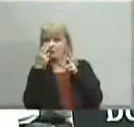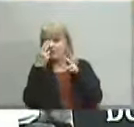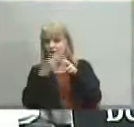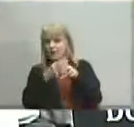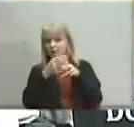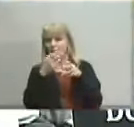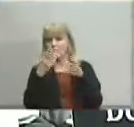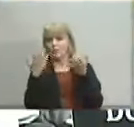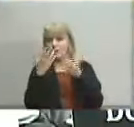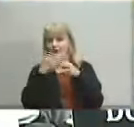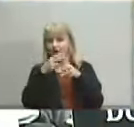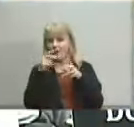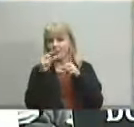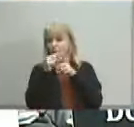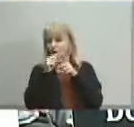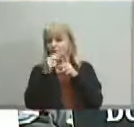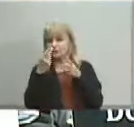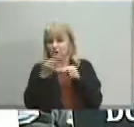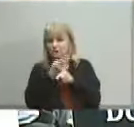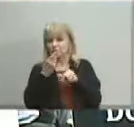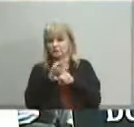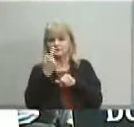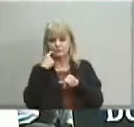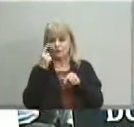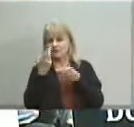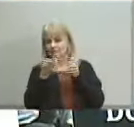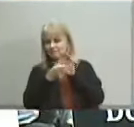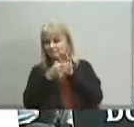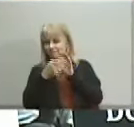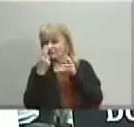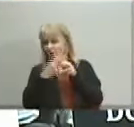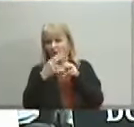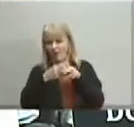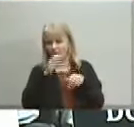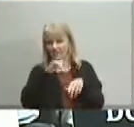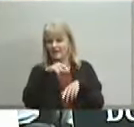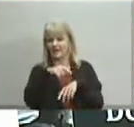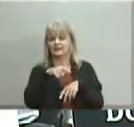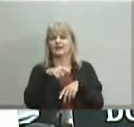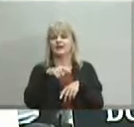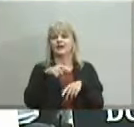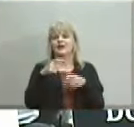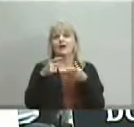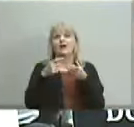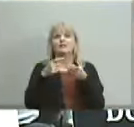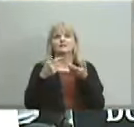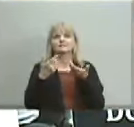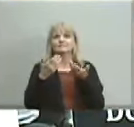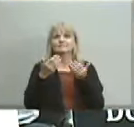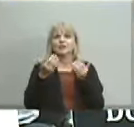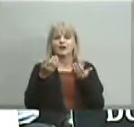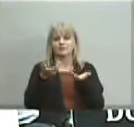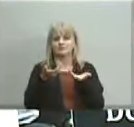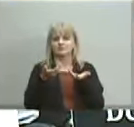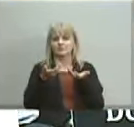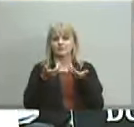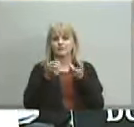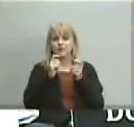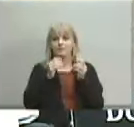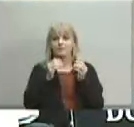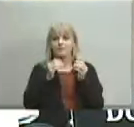from the specific ranking kind of thing to lower performing well lower performing